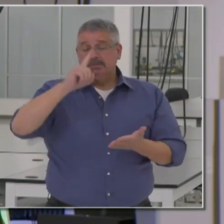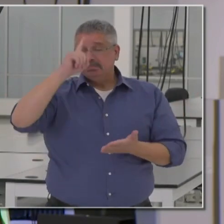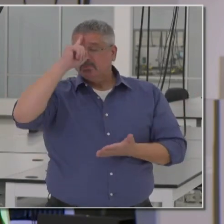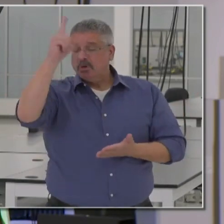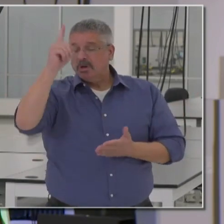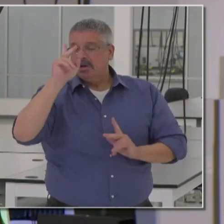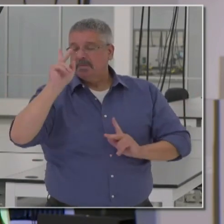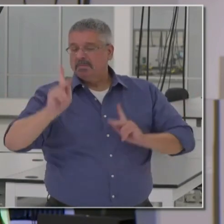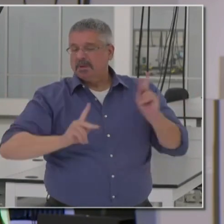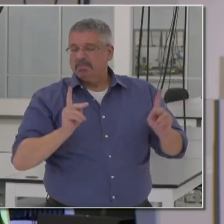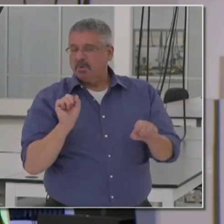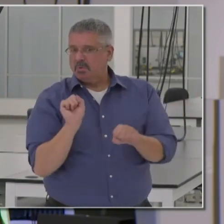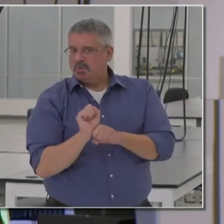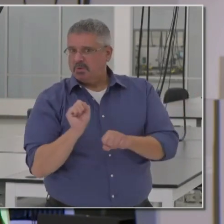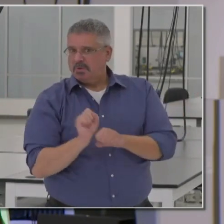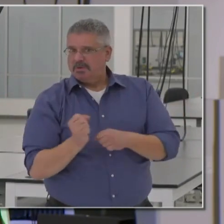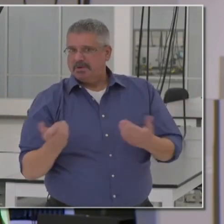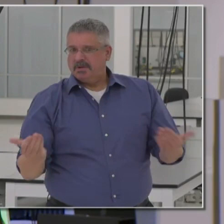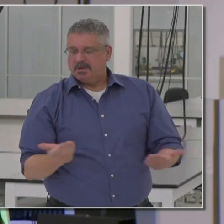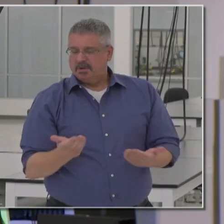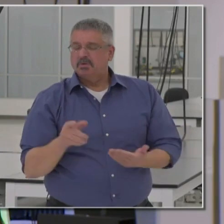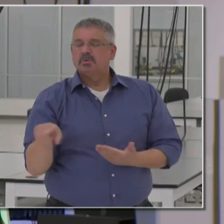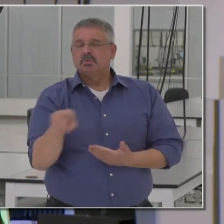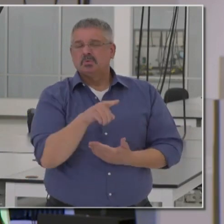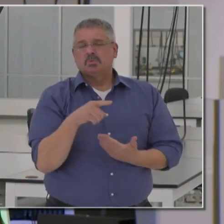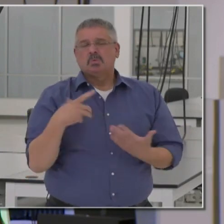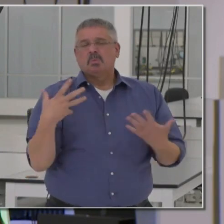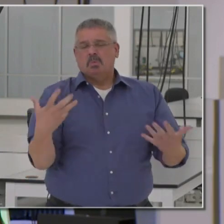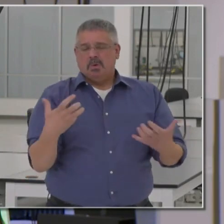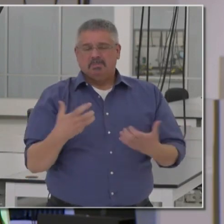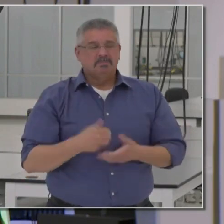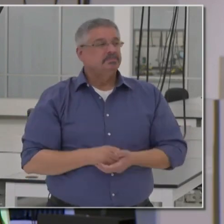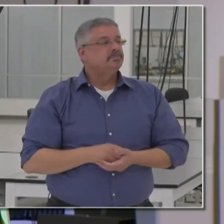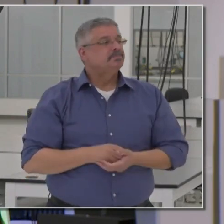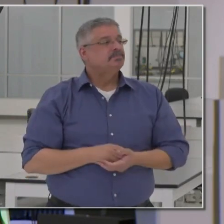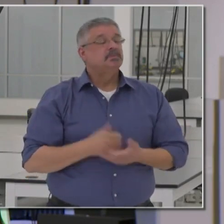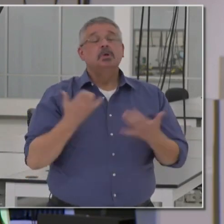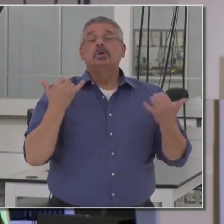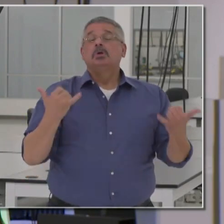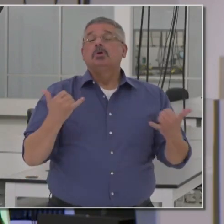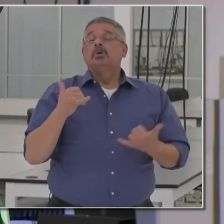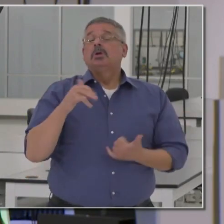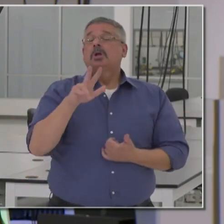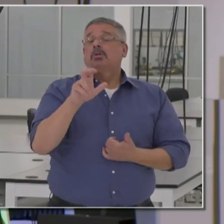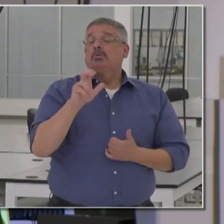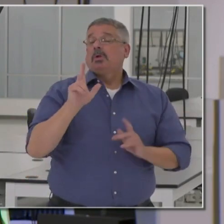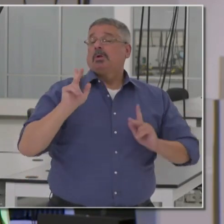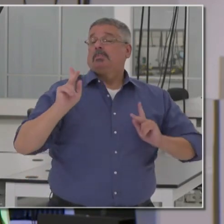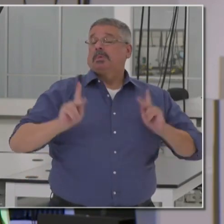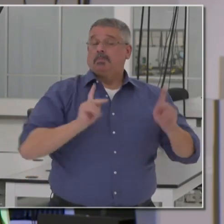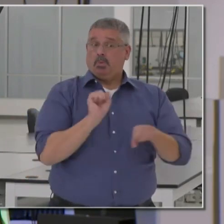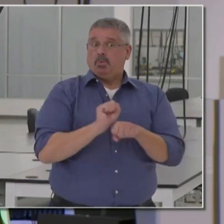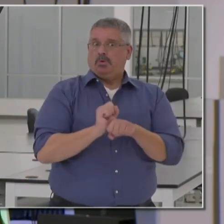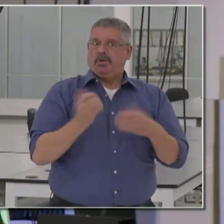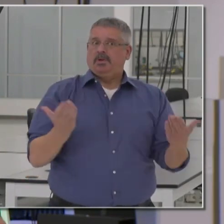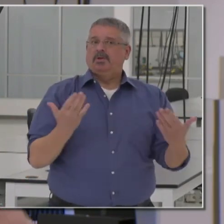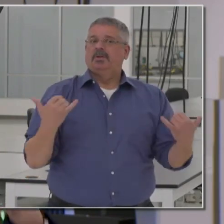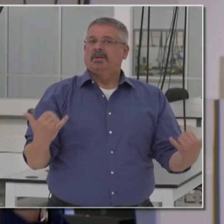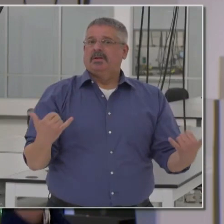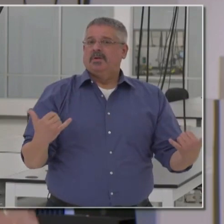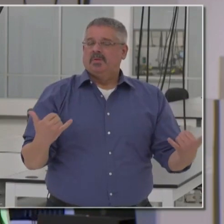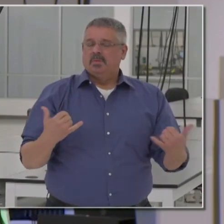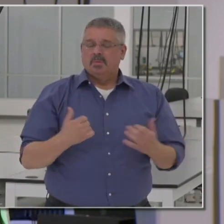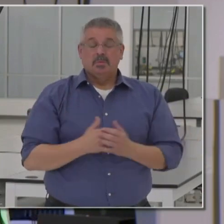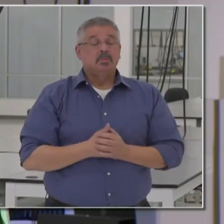workforce that you can possibly assemble. Currently, we have about 300 people at this lab. When